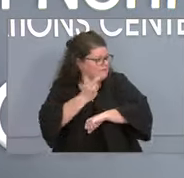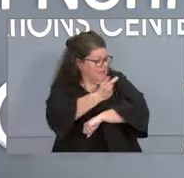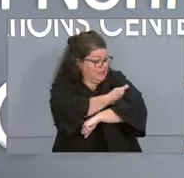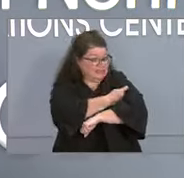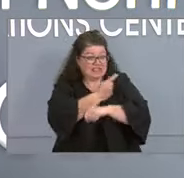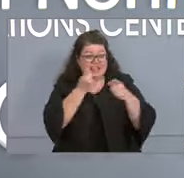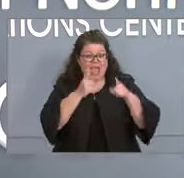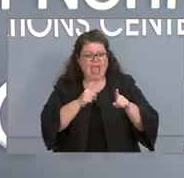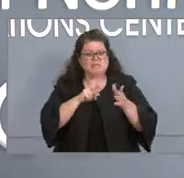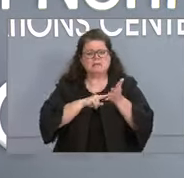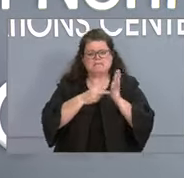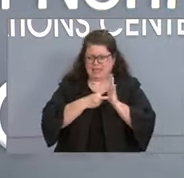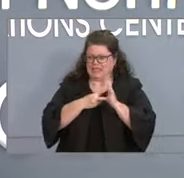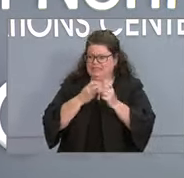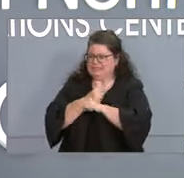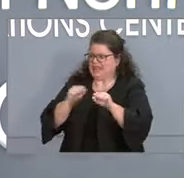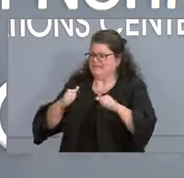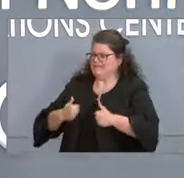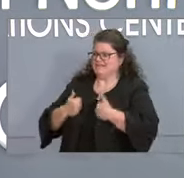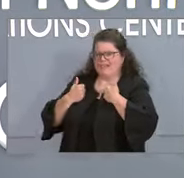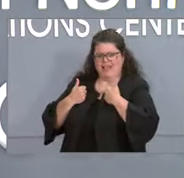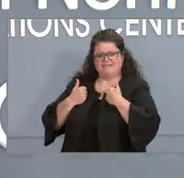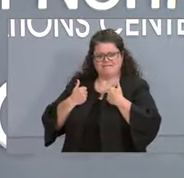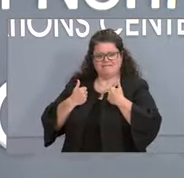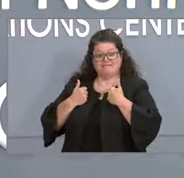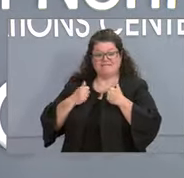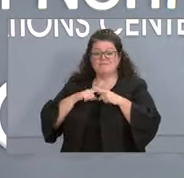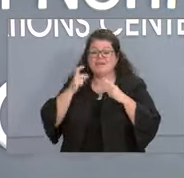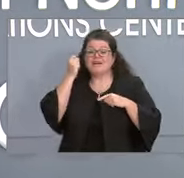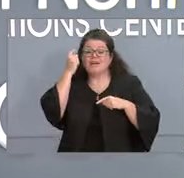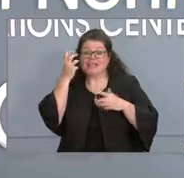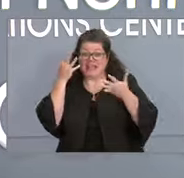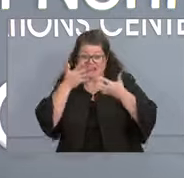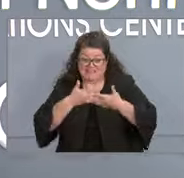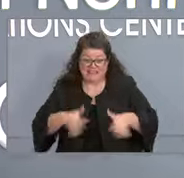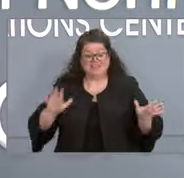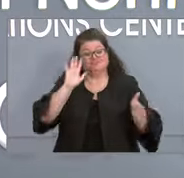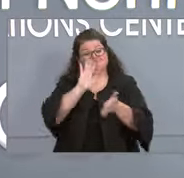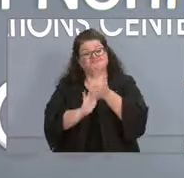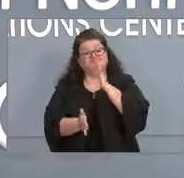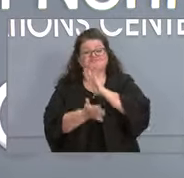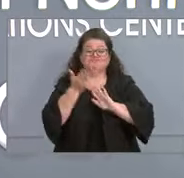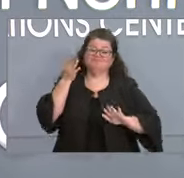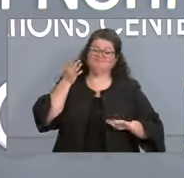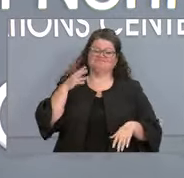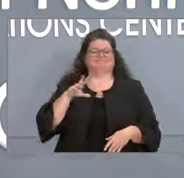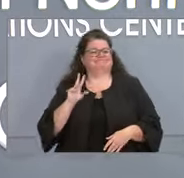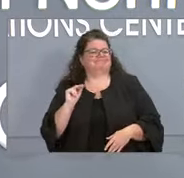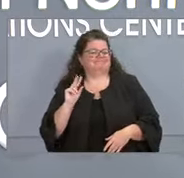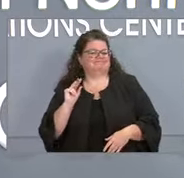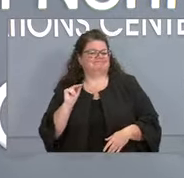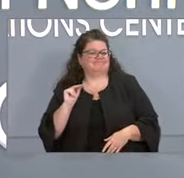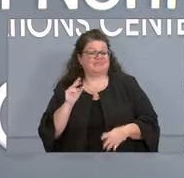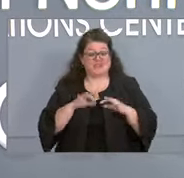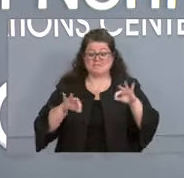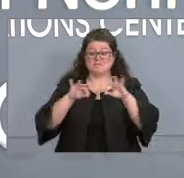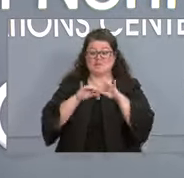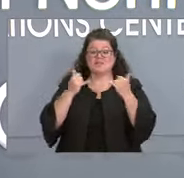life saved, but there's more work to do, especially making sure that younger people get shots.